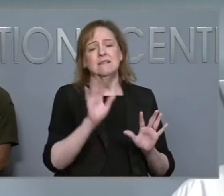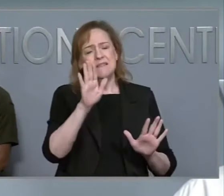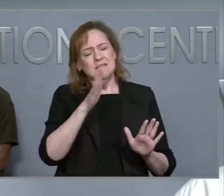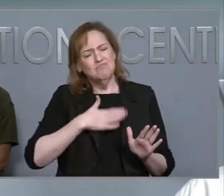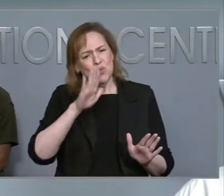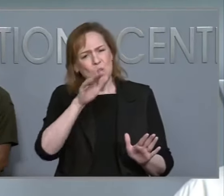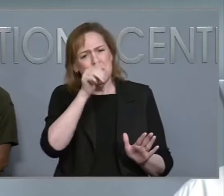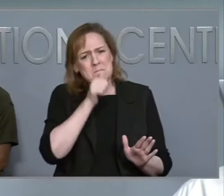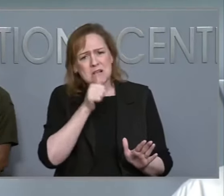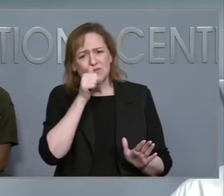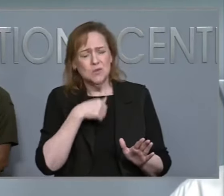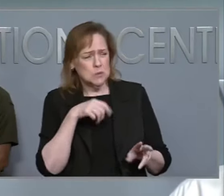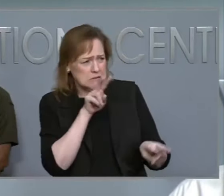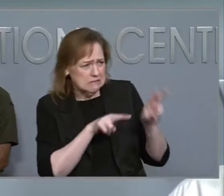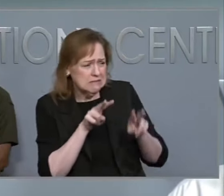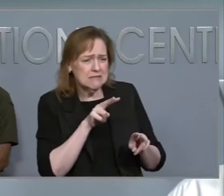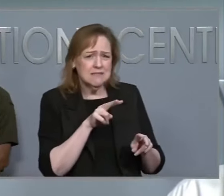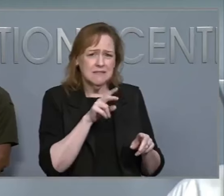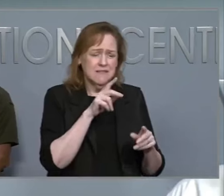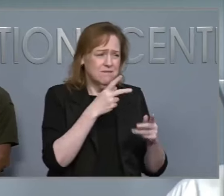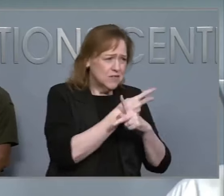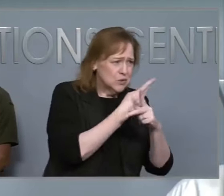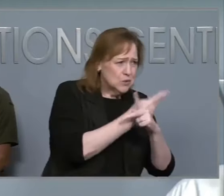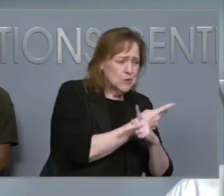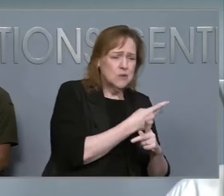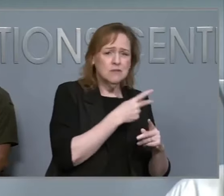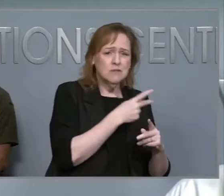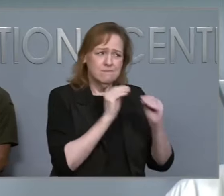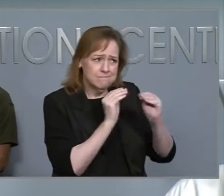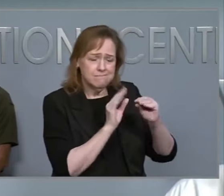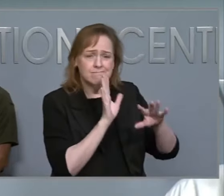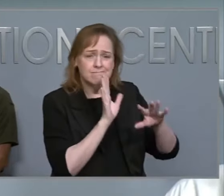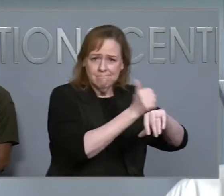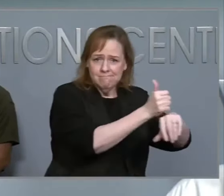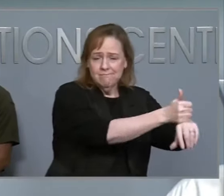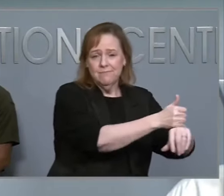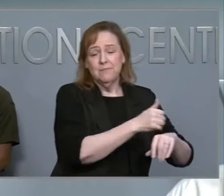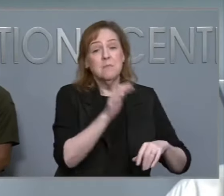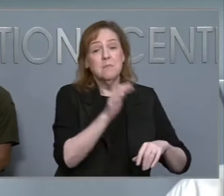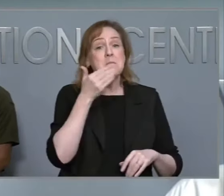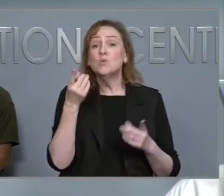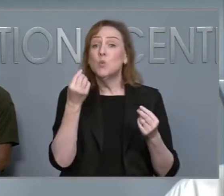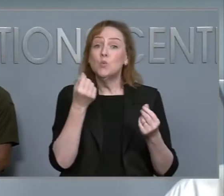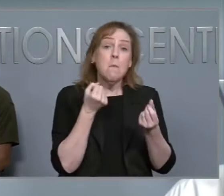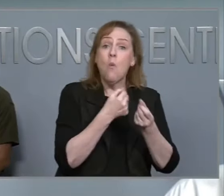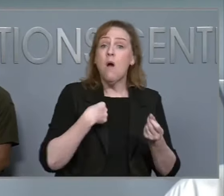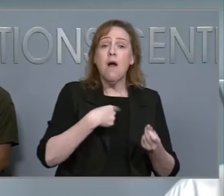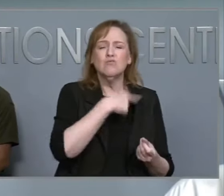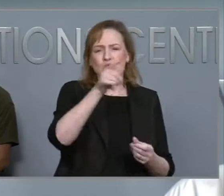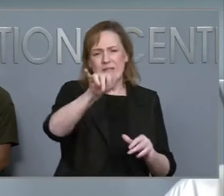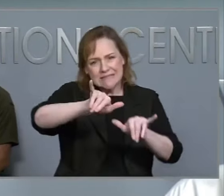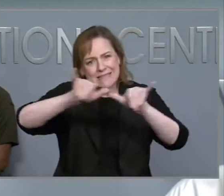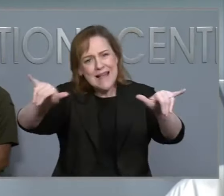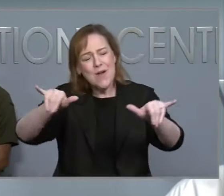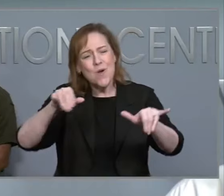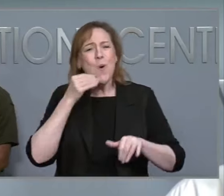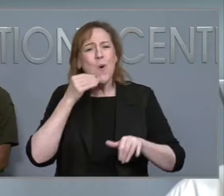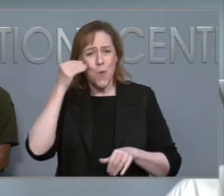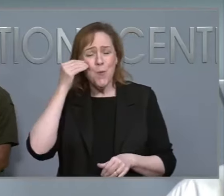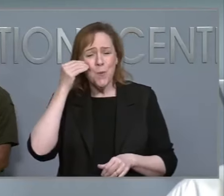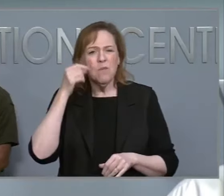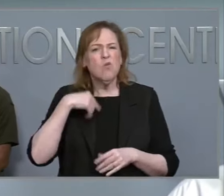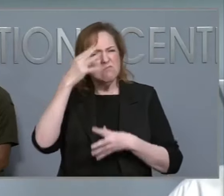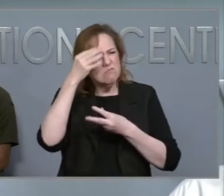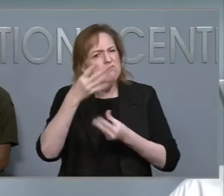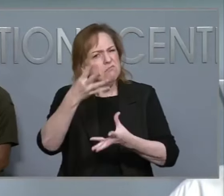repairs. The best thing you can do for us now is to stay home, and we'll continue to keep you updated across all of our DOT